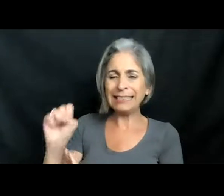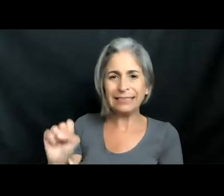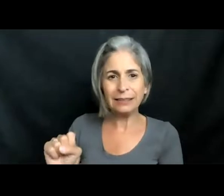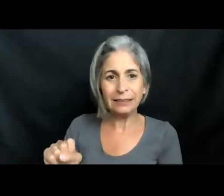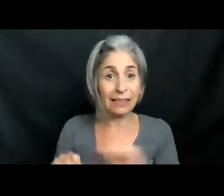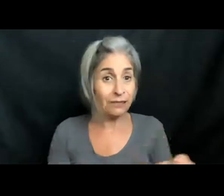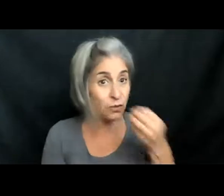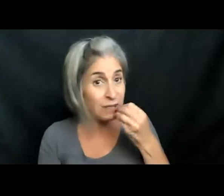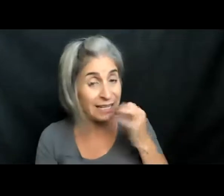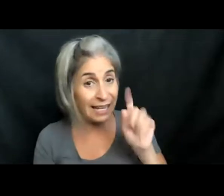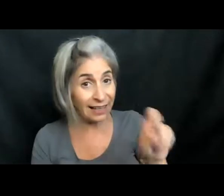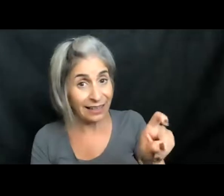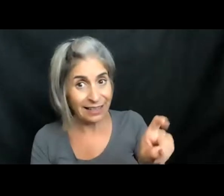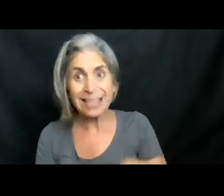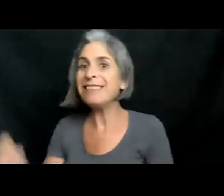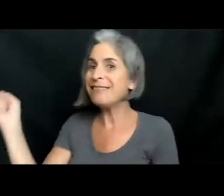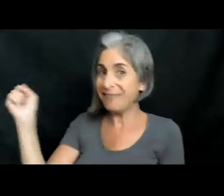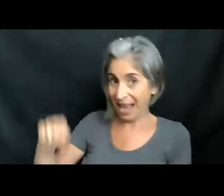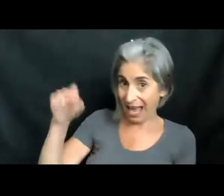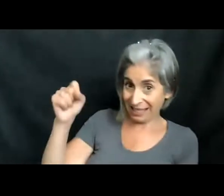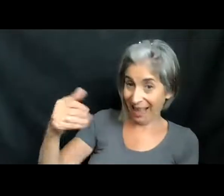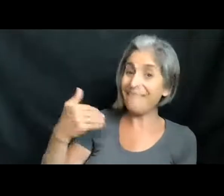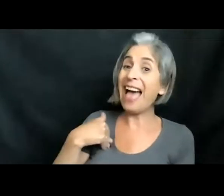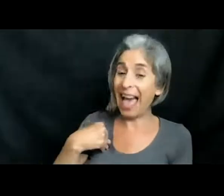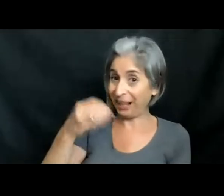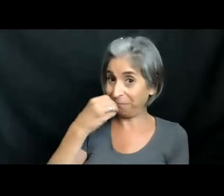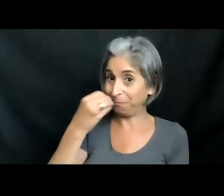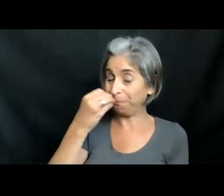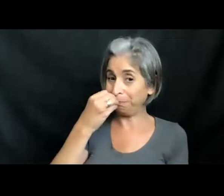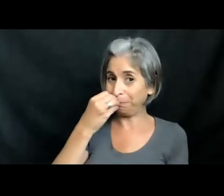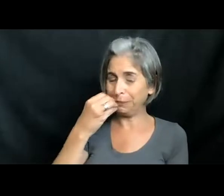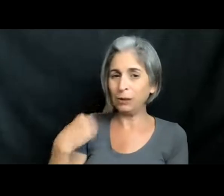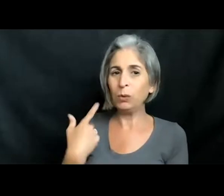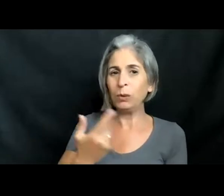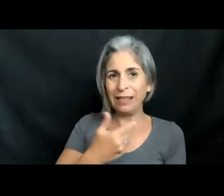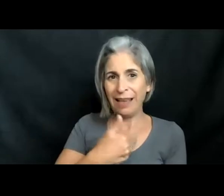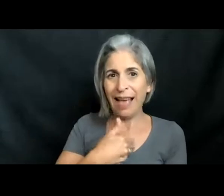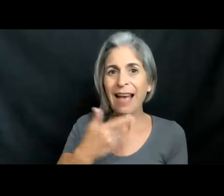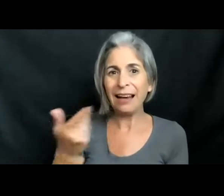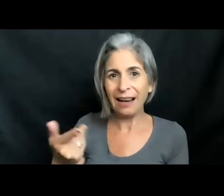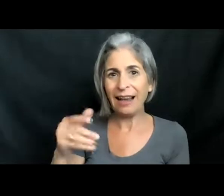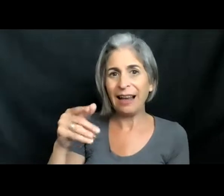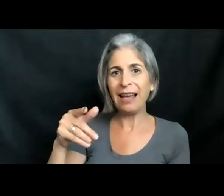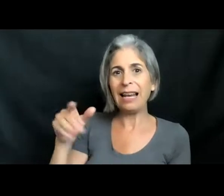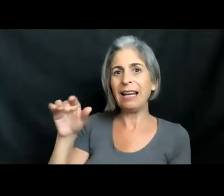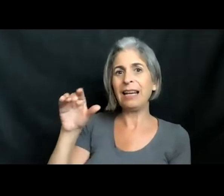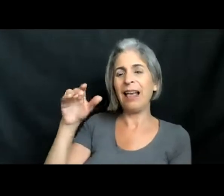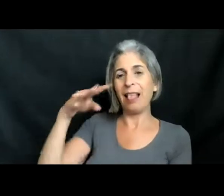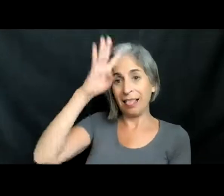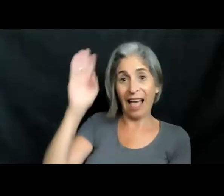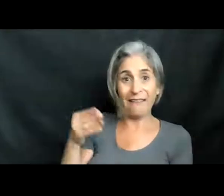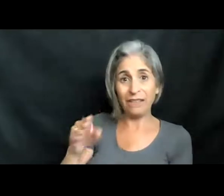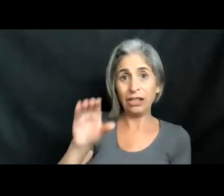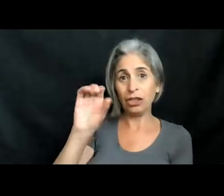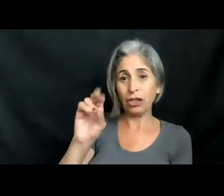lionfish? I have. I've had lionfish quite a few times. We had lionfish curry recently, and it was quite good. Like I said,